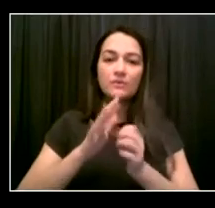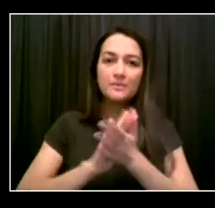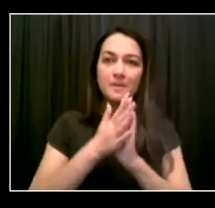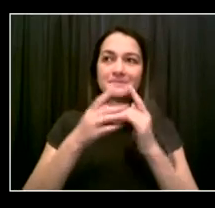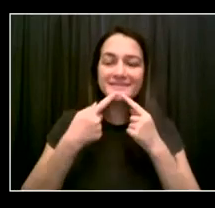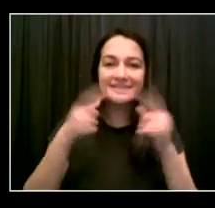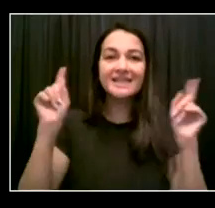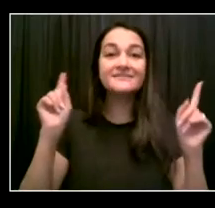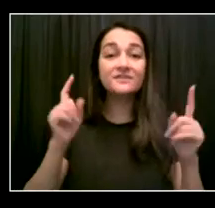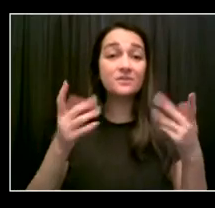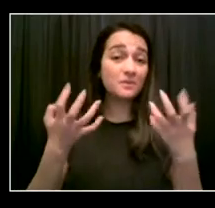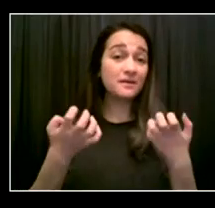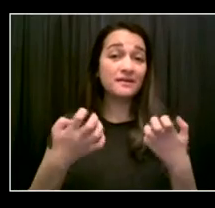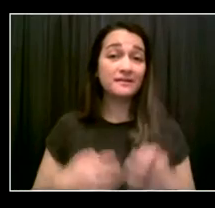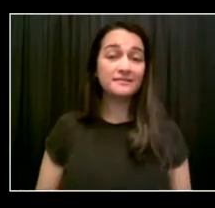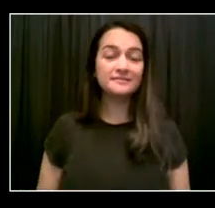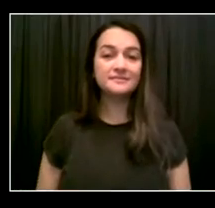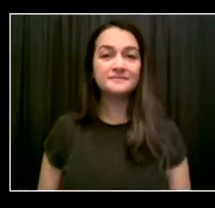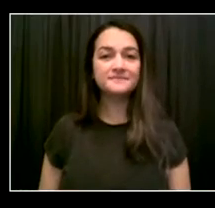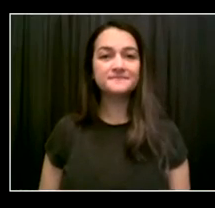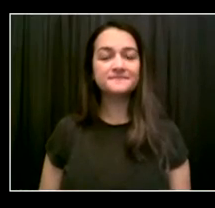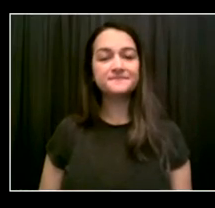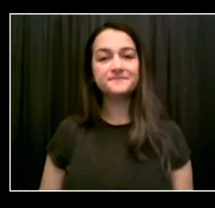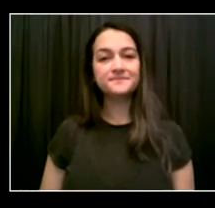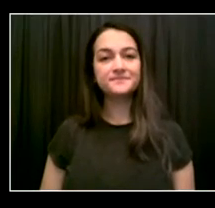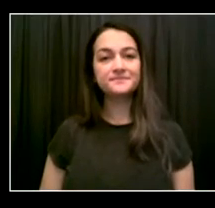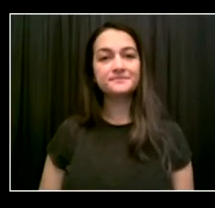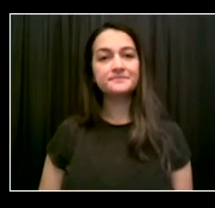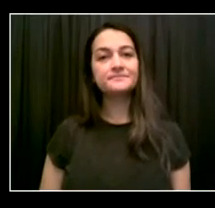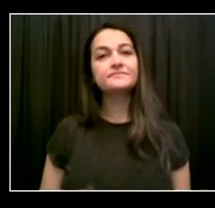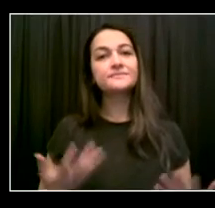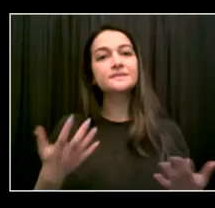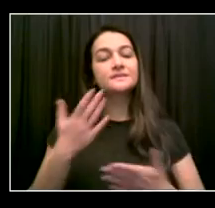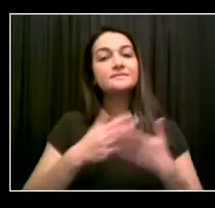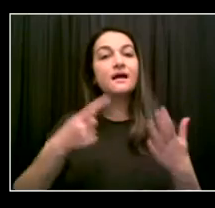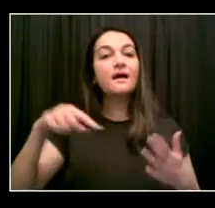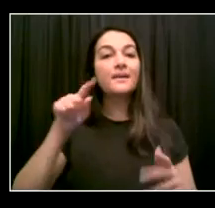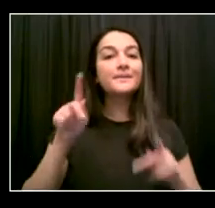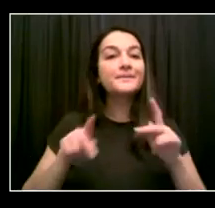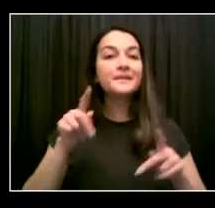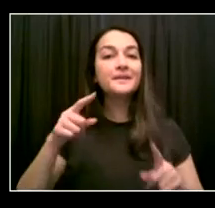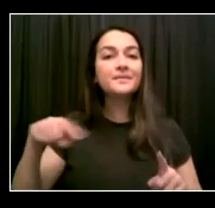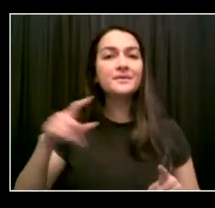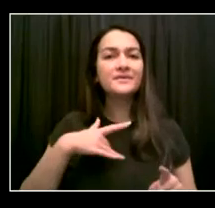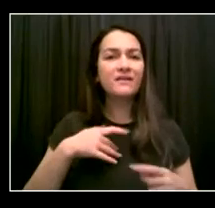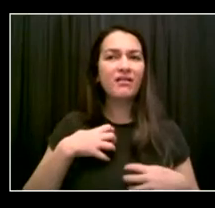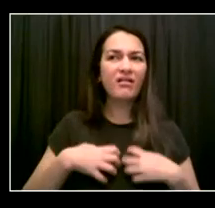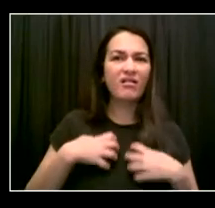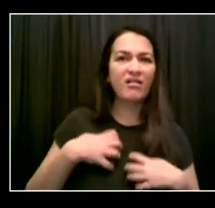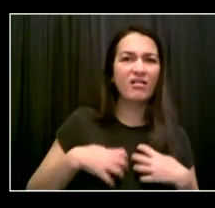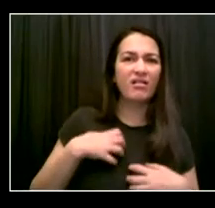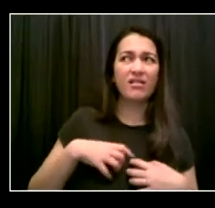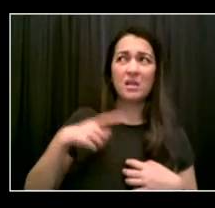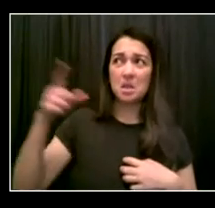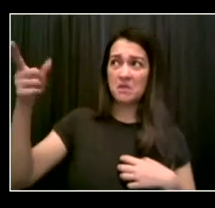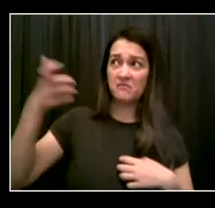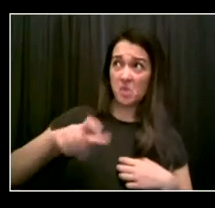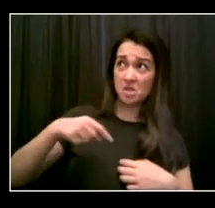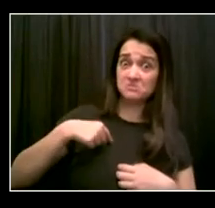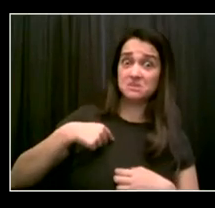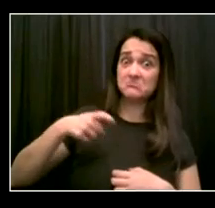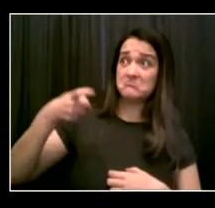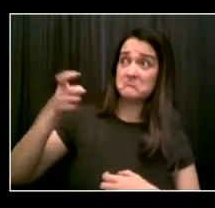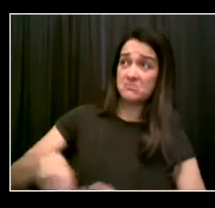it's mandated to take the vaccine, but it is a matter of life and death here. And that's all we're trying to do. We're trying to serve our